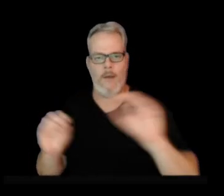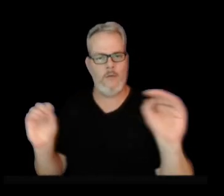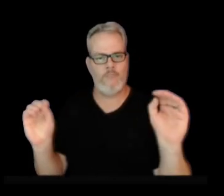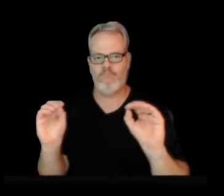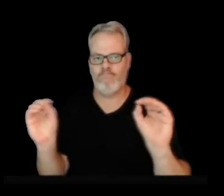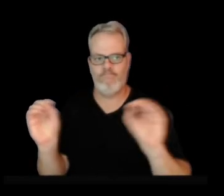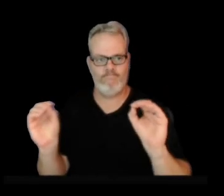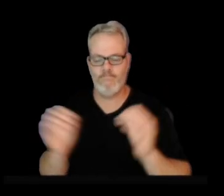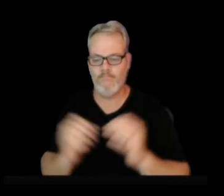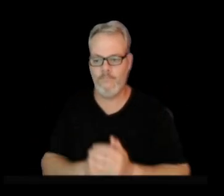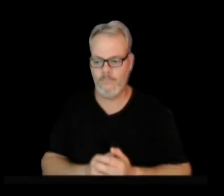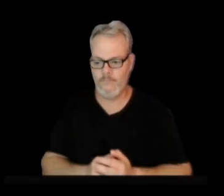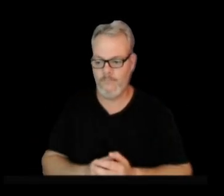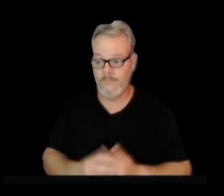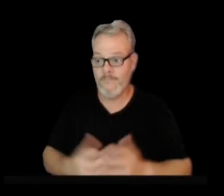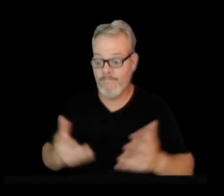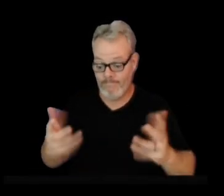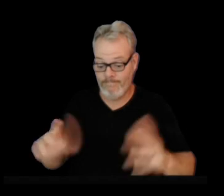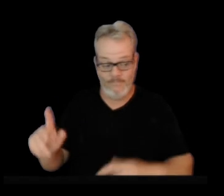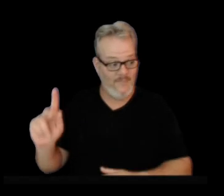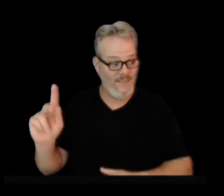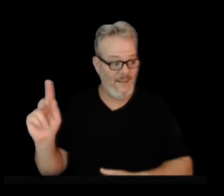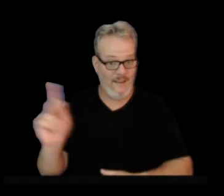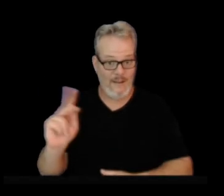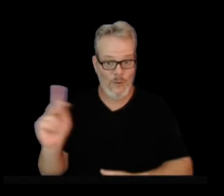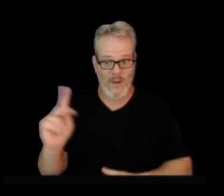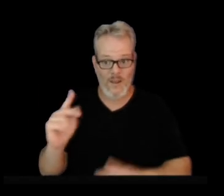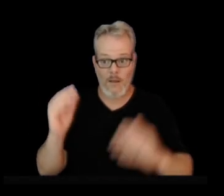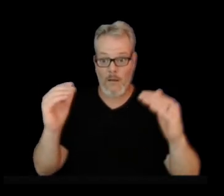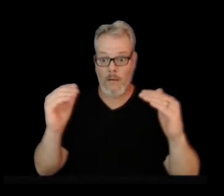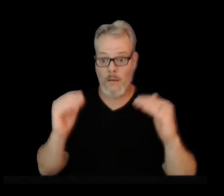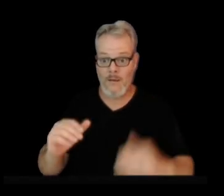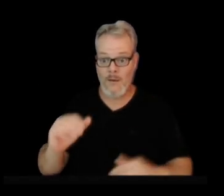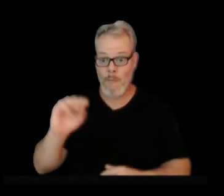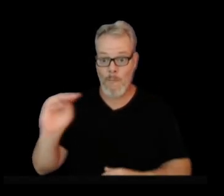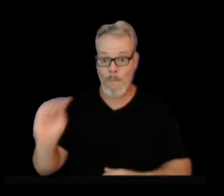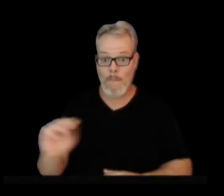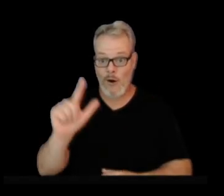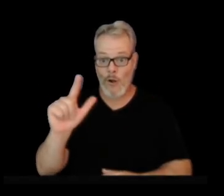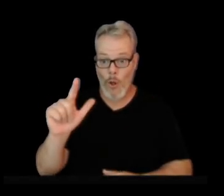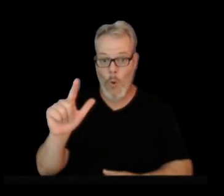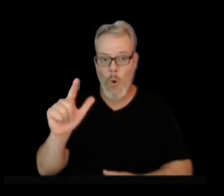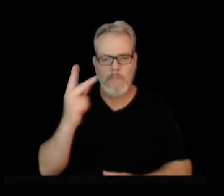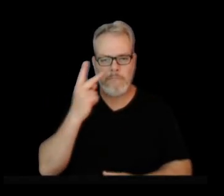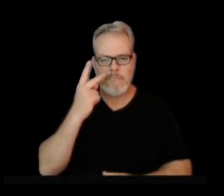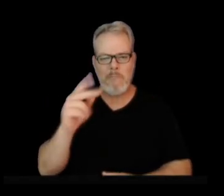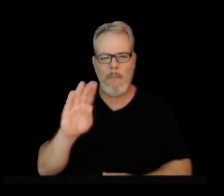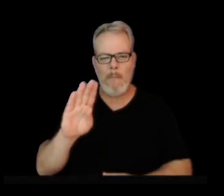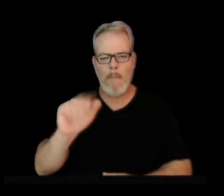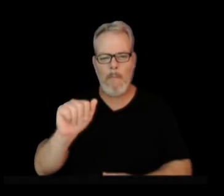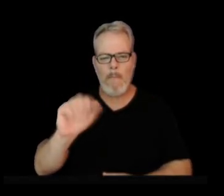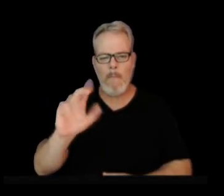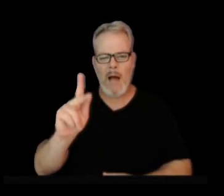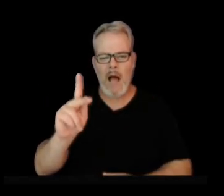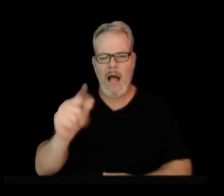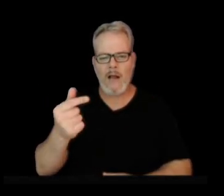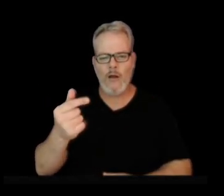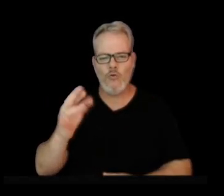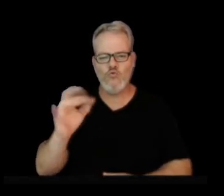So that is Kilauea very quickly on Maunauloa. Earthquakes have been at background levels there across Maunauloa summit.